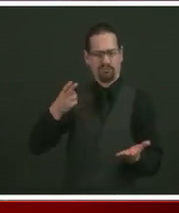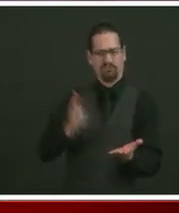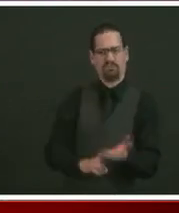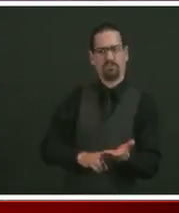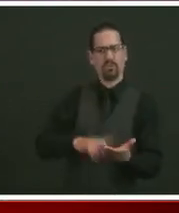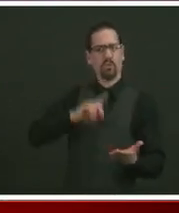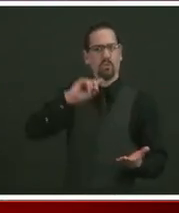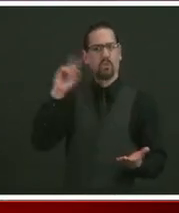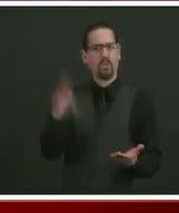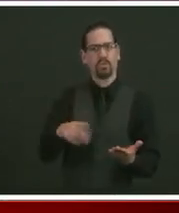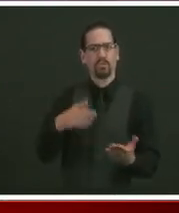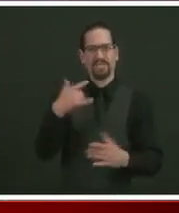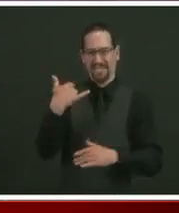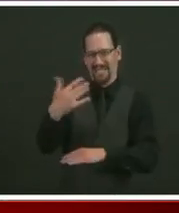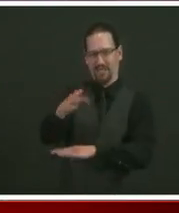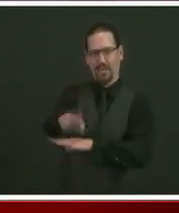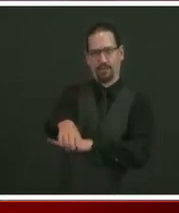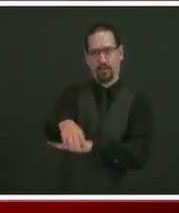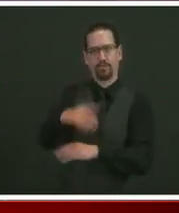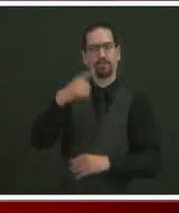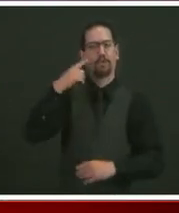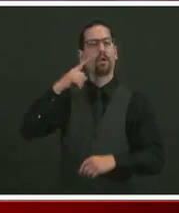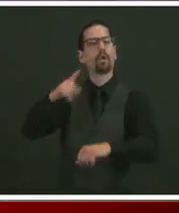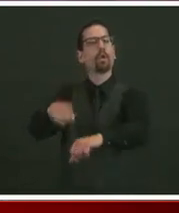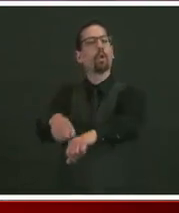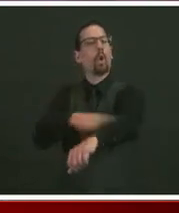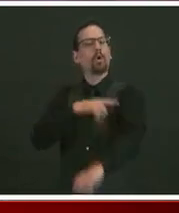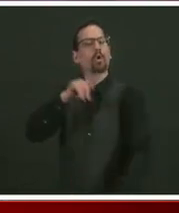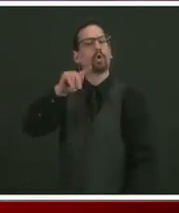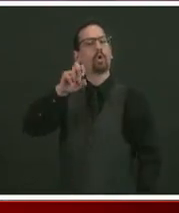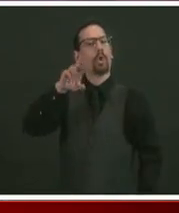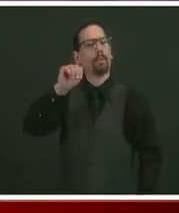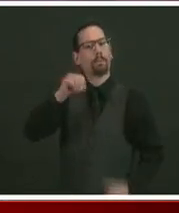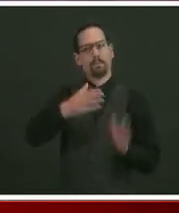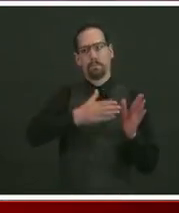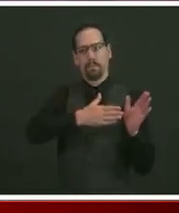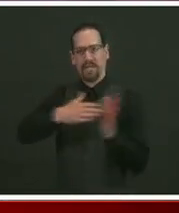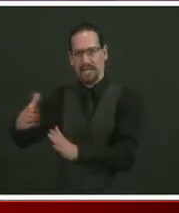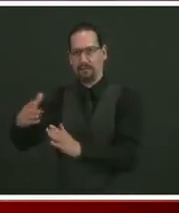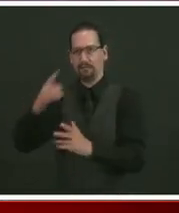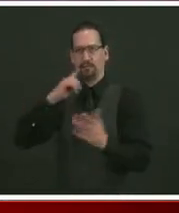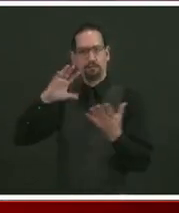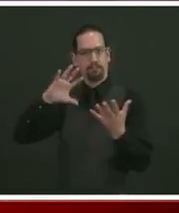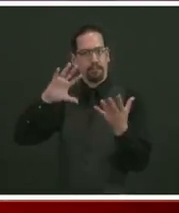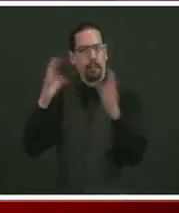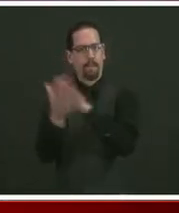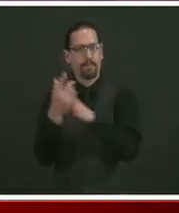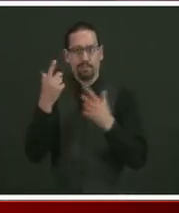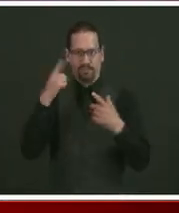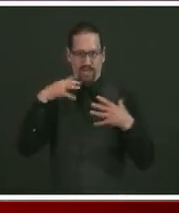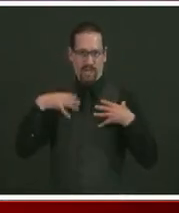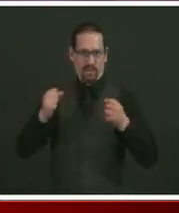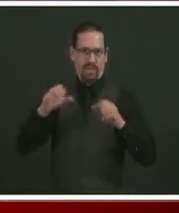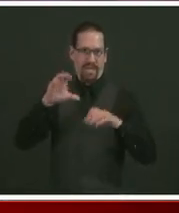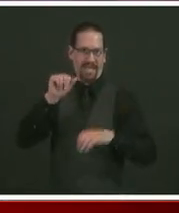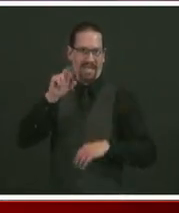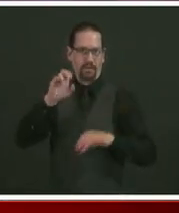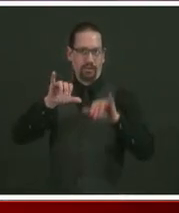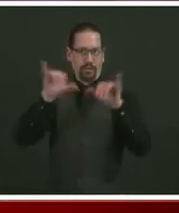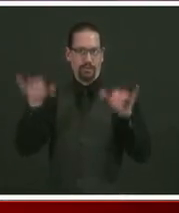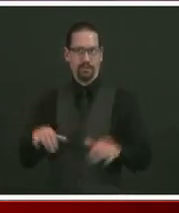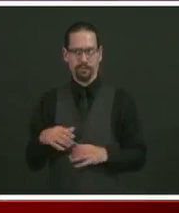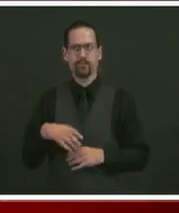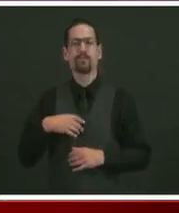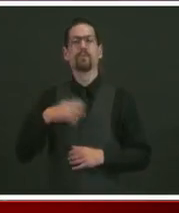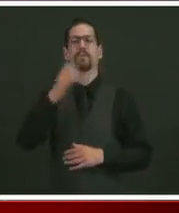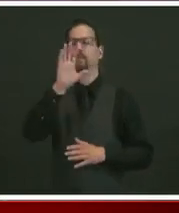have a long-term plan, and we're going to keep working on that to achieve a vision similar to what I laid out. I do want to let you know, though, some of the things